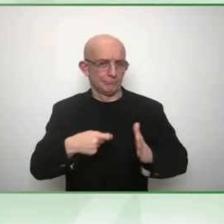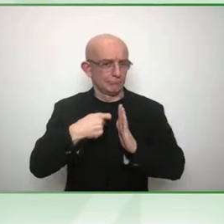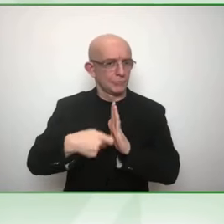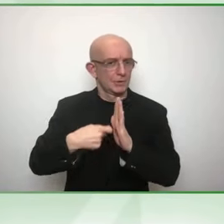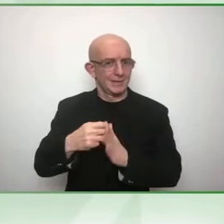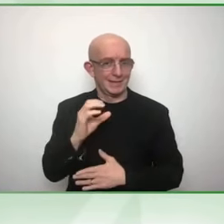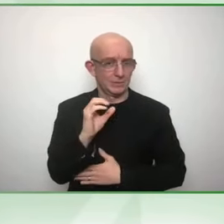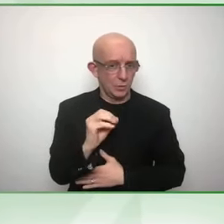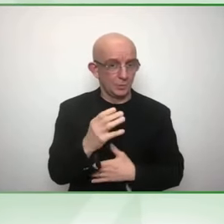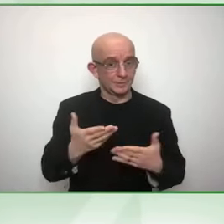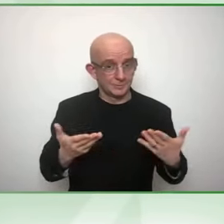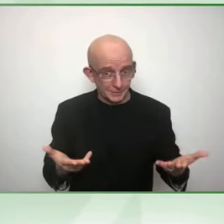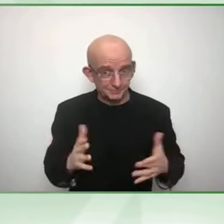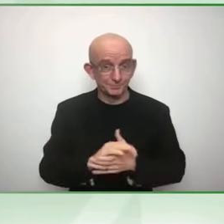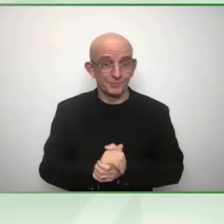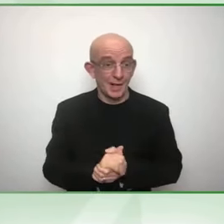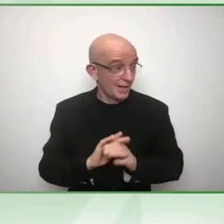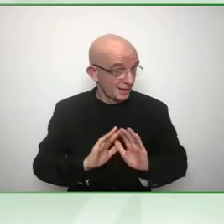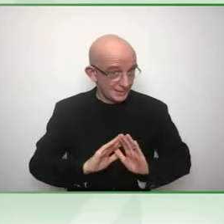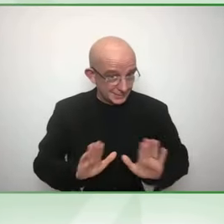Later in the presentation? Great.